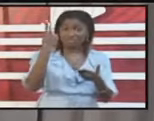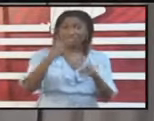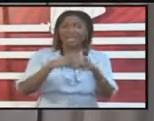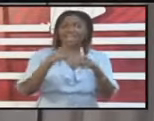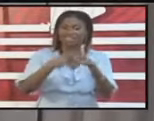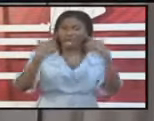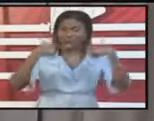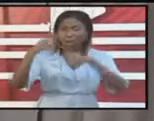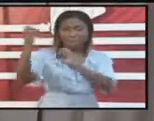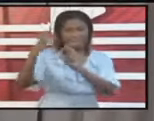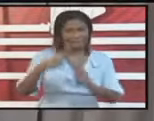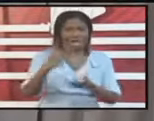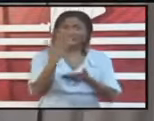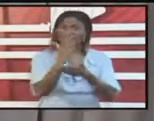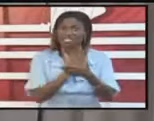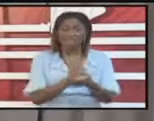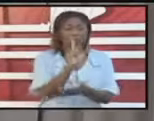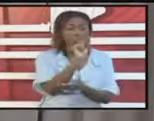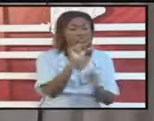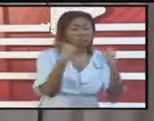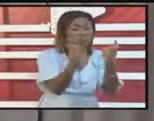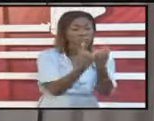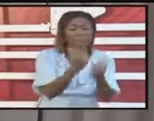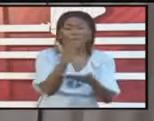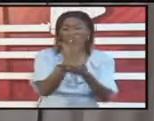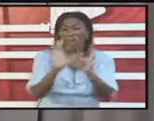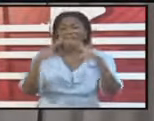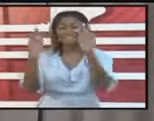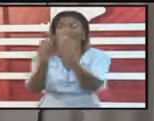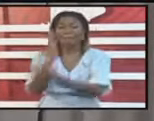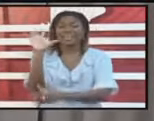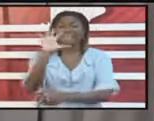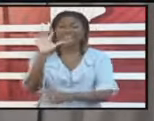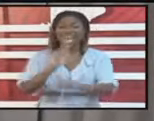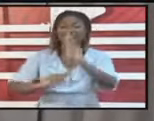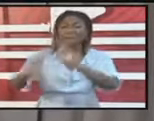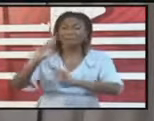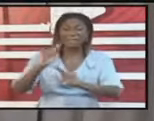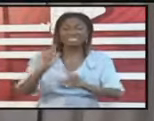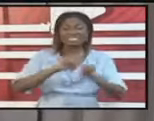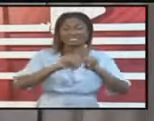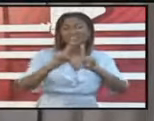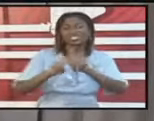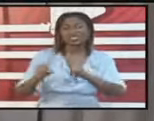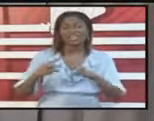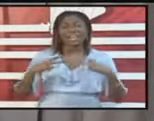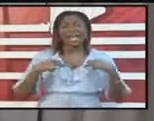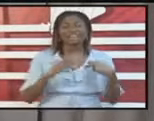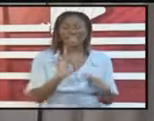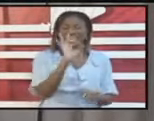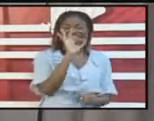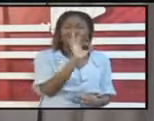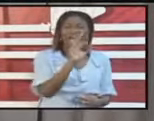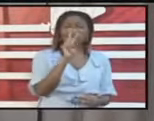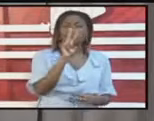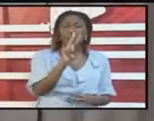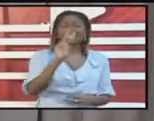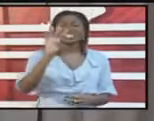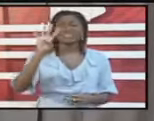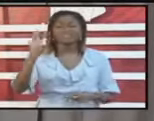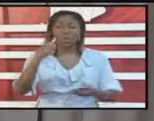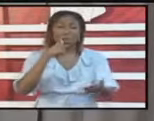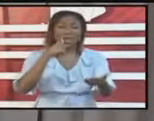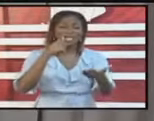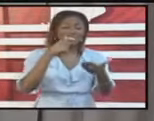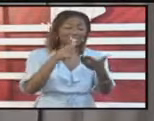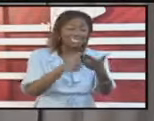some with families of five and it goes like that. Currently, just to give you an idea, we have 924 applications for persons that come in